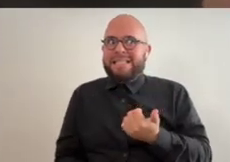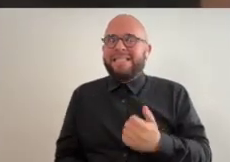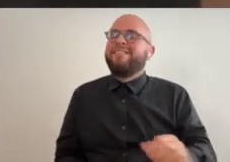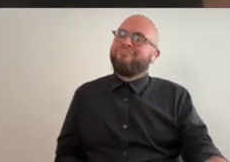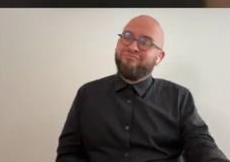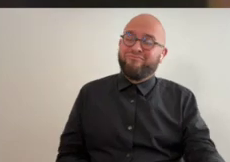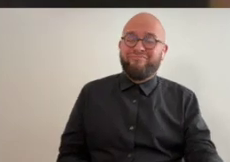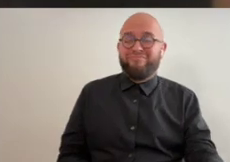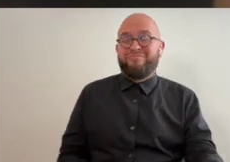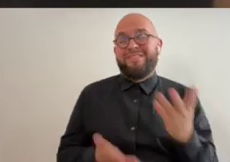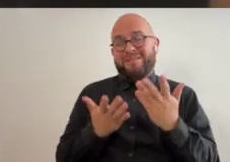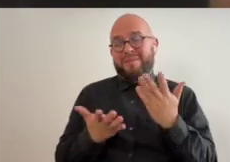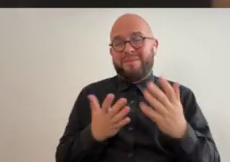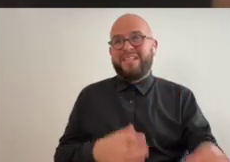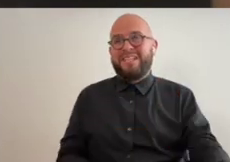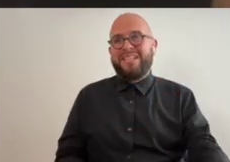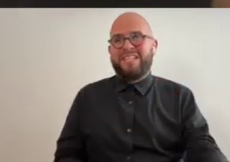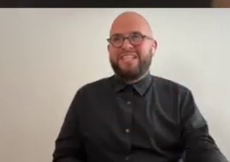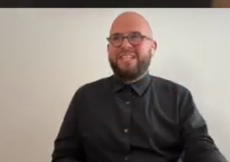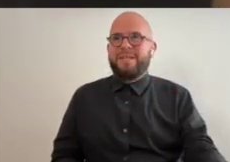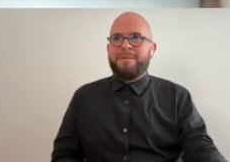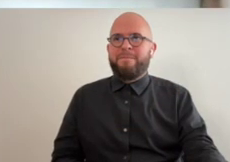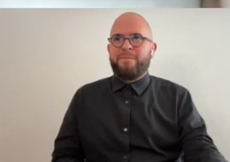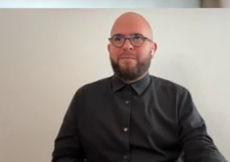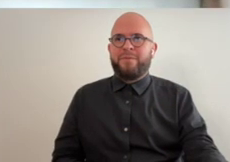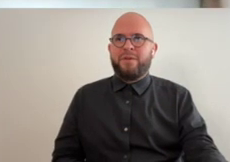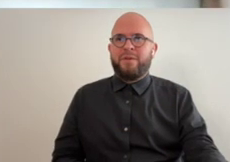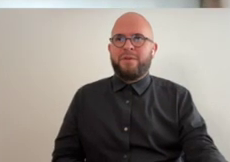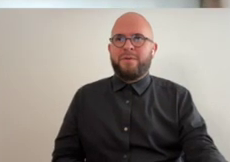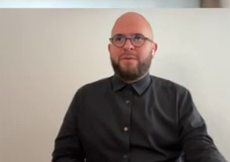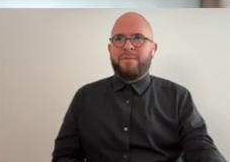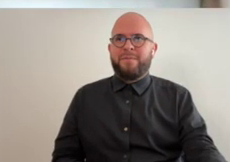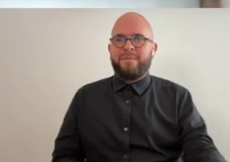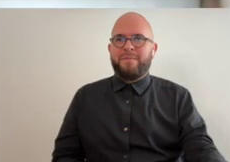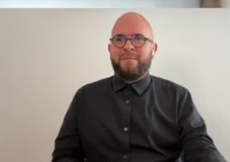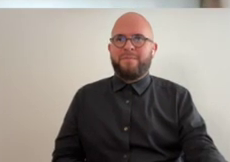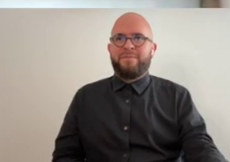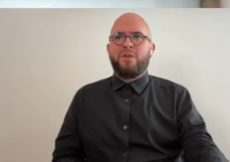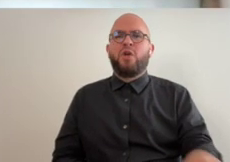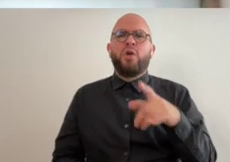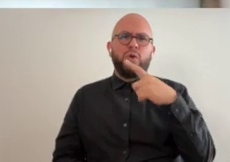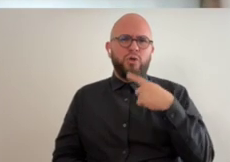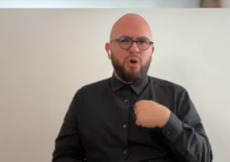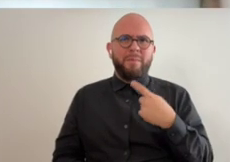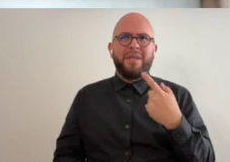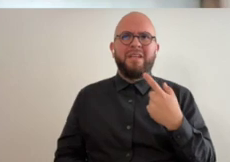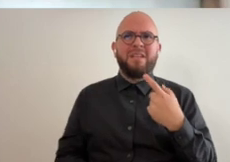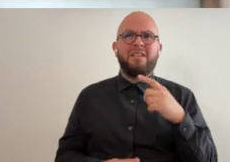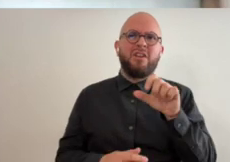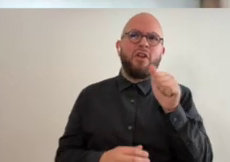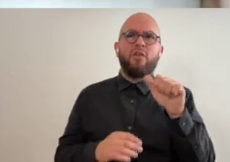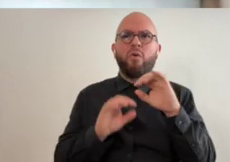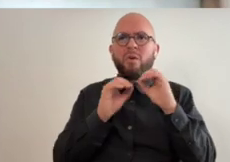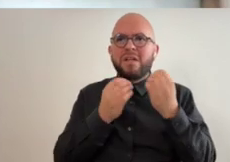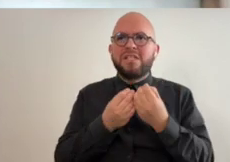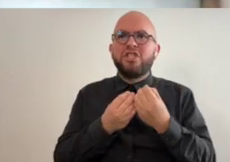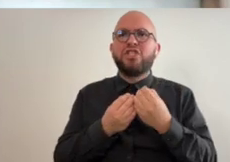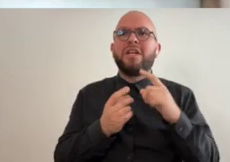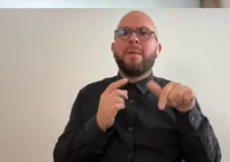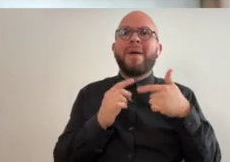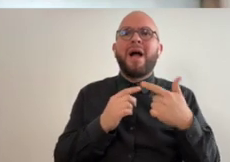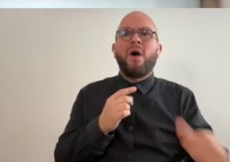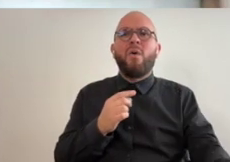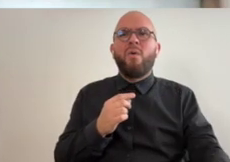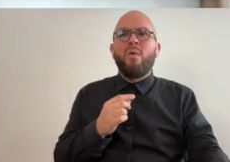being tired every day yeah probably there's that yes you were telling me there's another organization